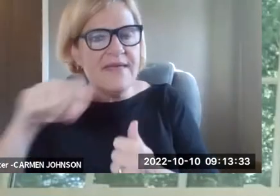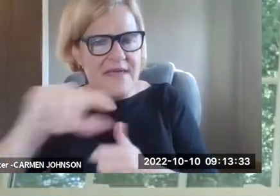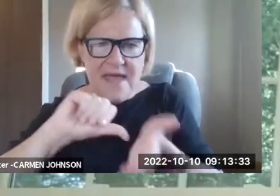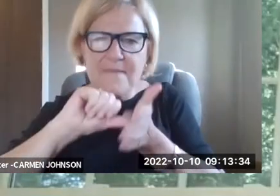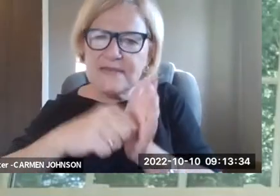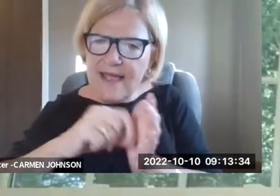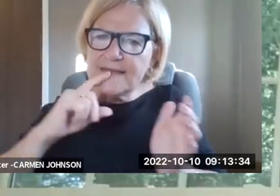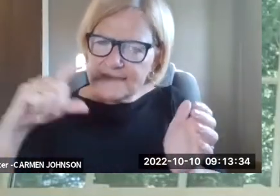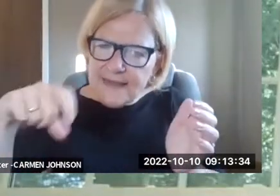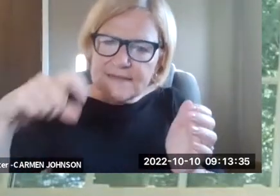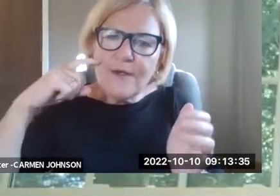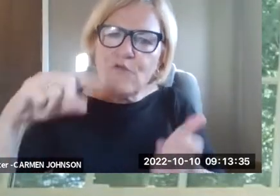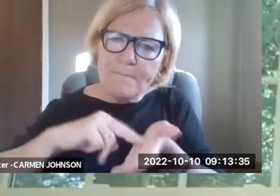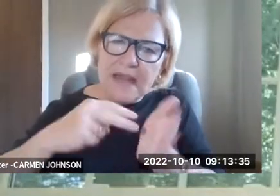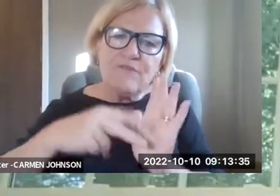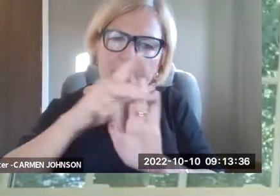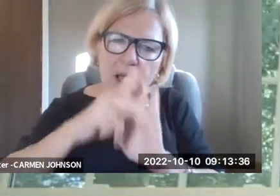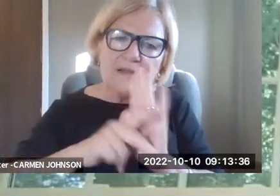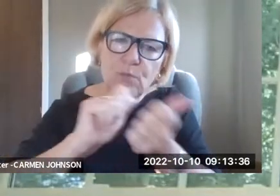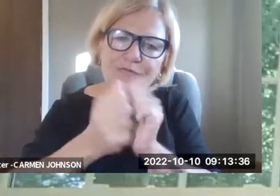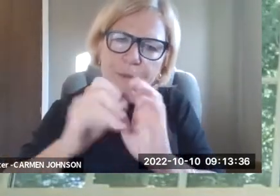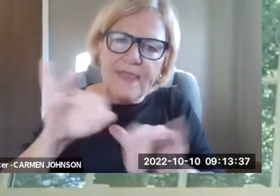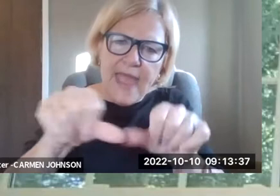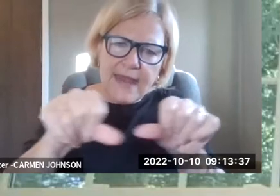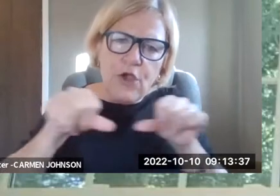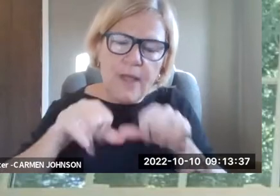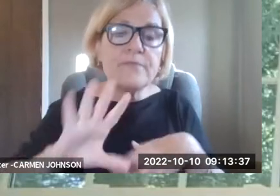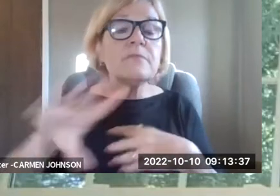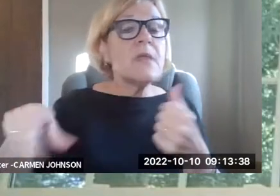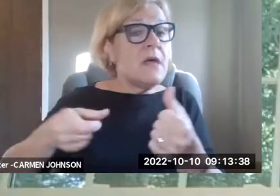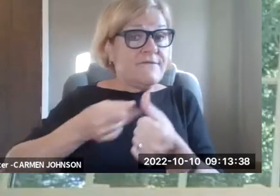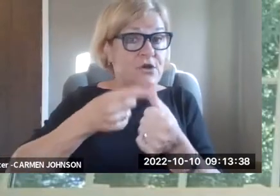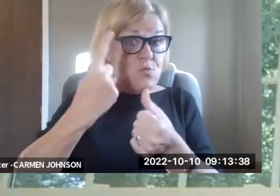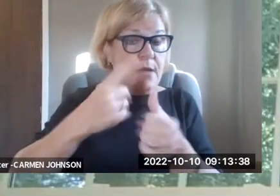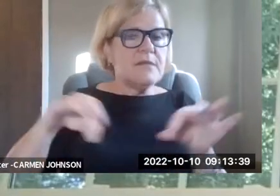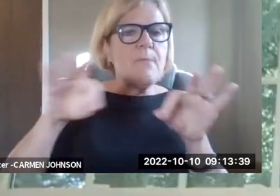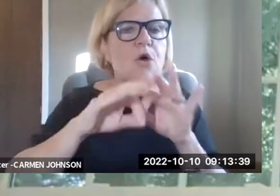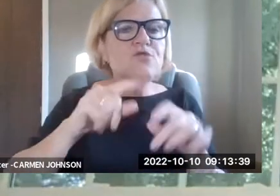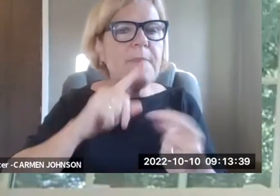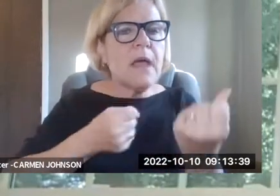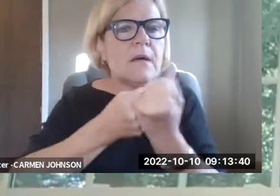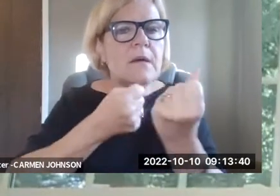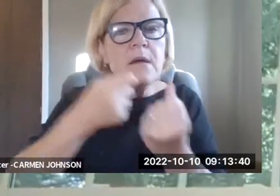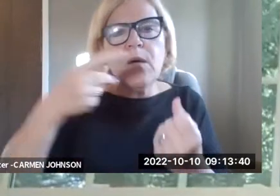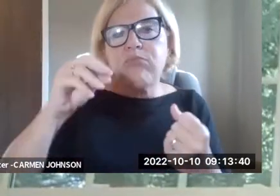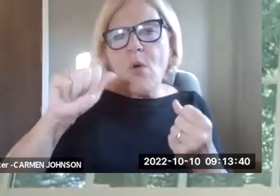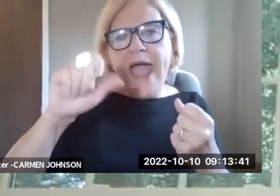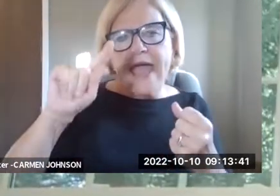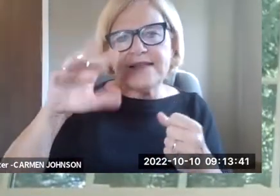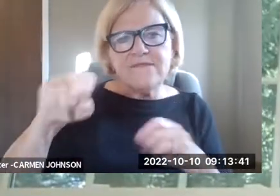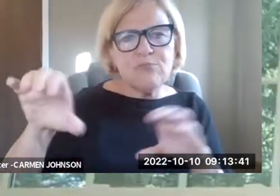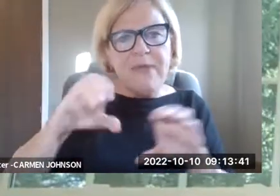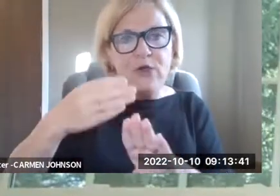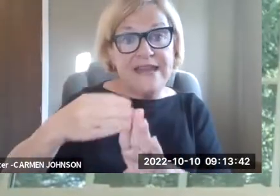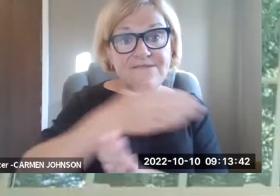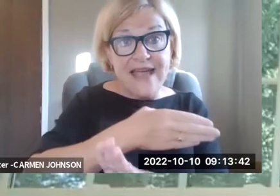policies and that, um, over and over again, the advocates and folks that we talked to emphasized, um, as necessary for meaningful policy reform